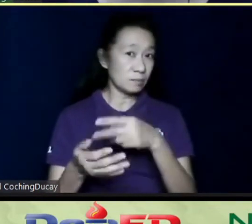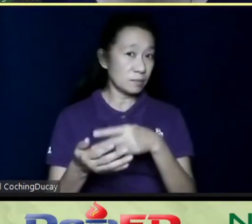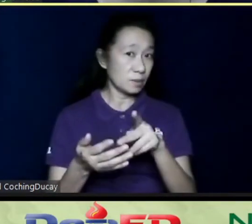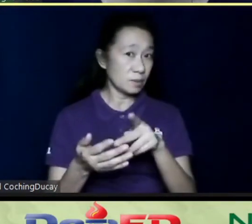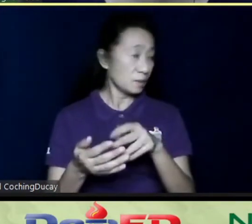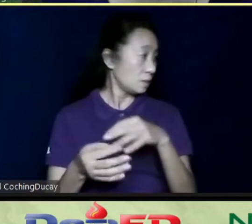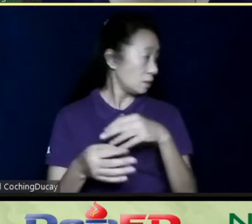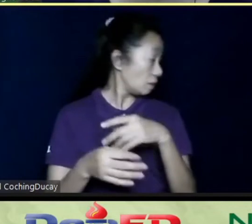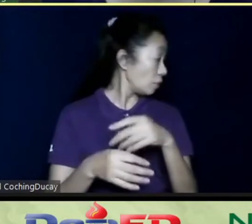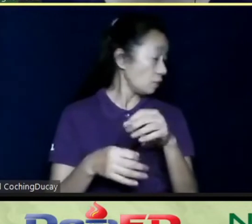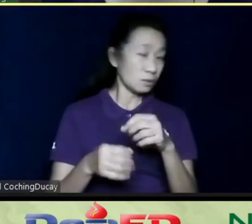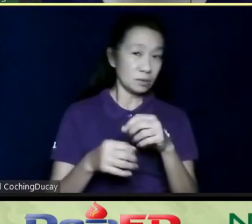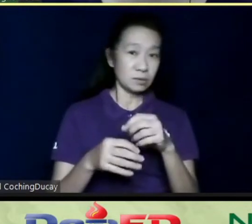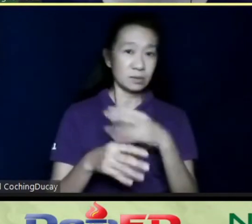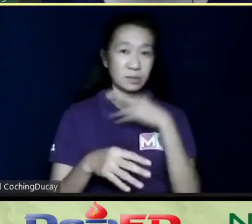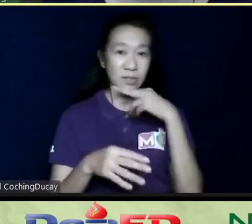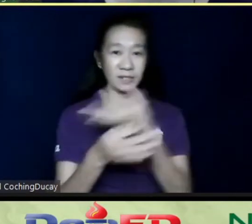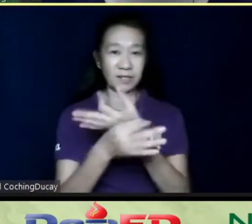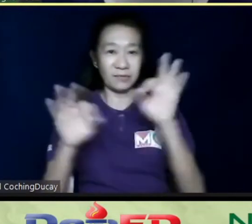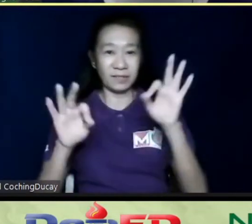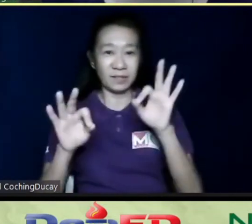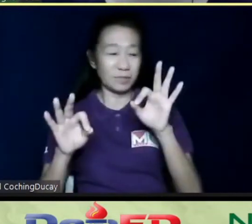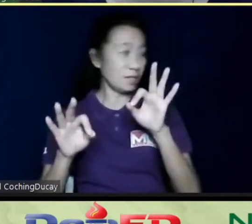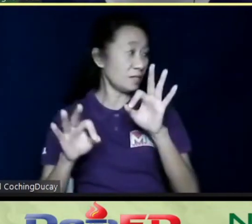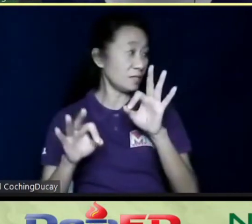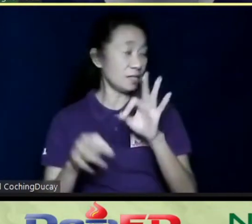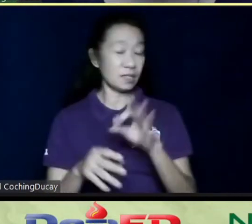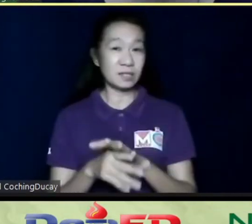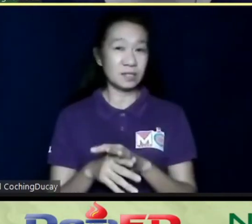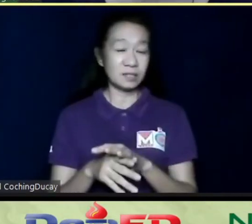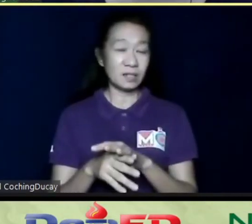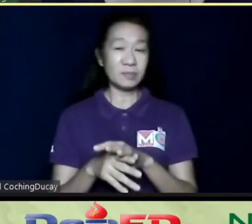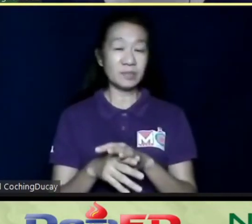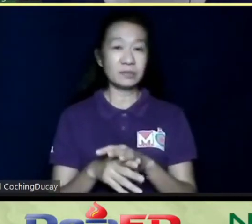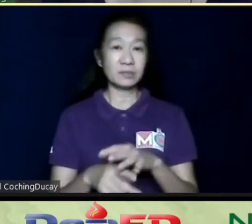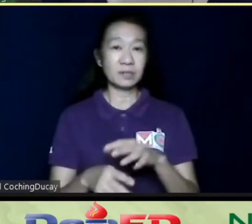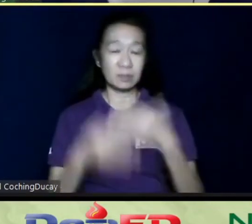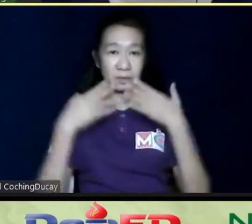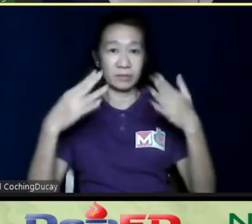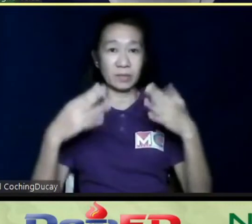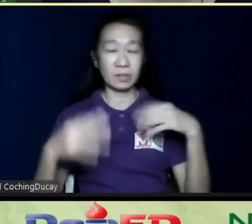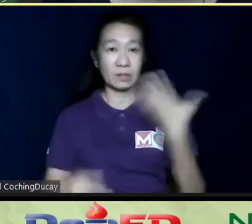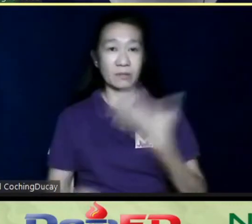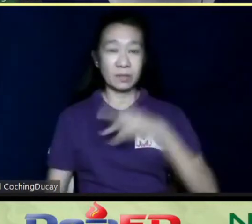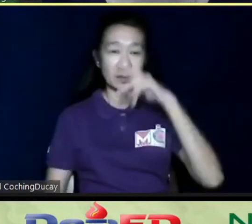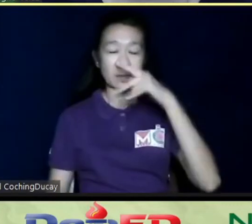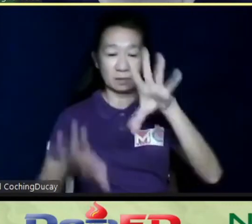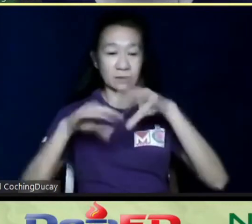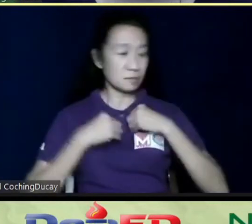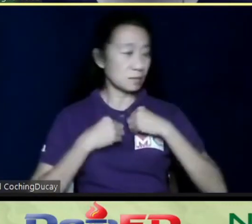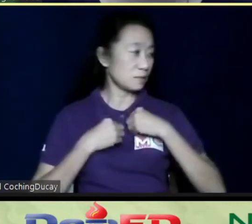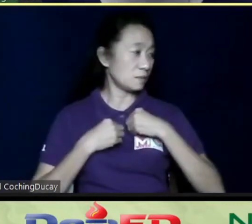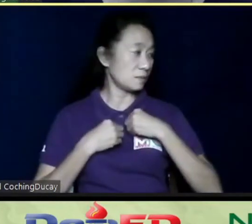po libre. At yung pa po yung isa, na parang minsan we are so grateful that our kids are accommodated